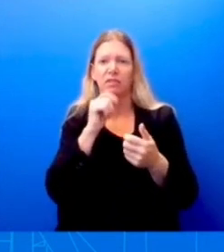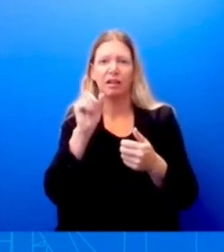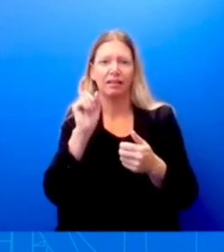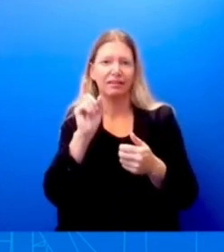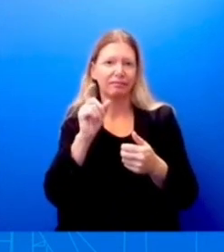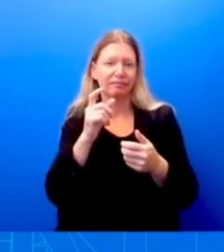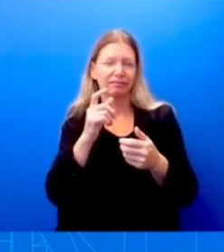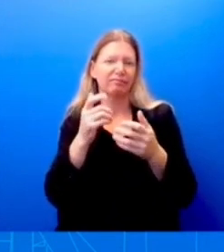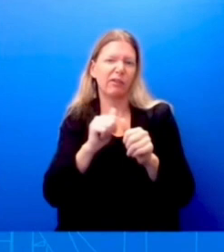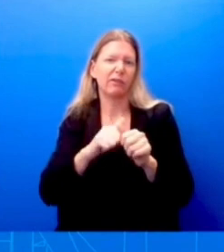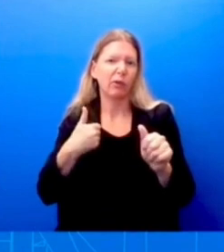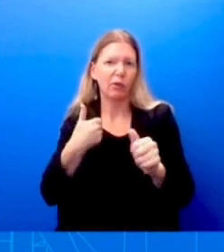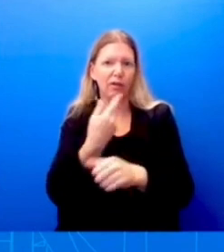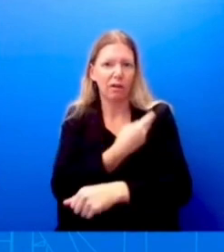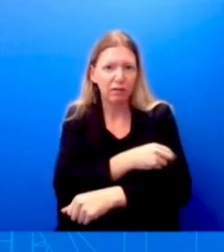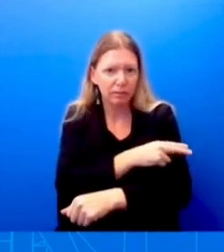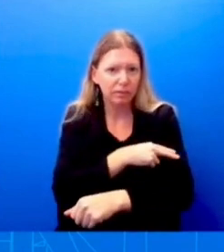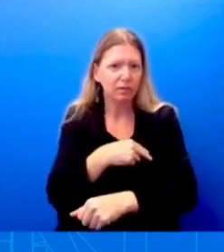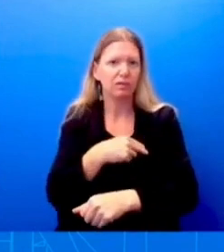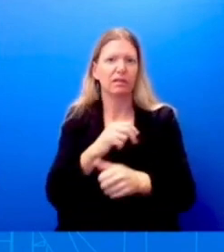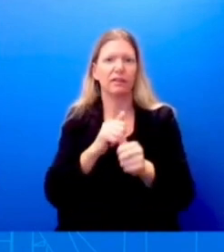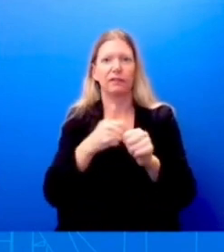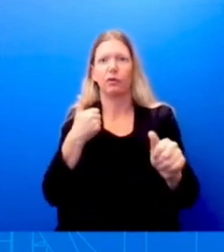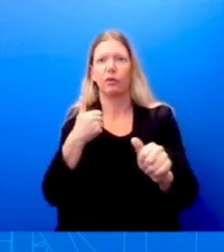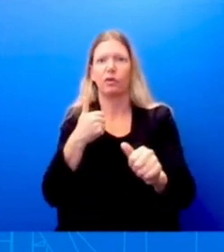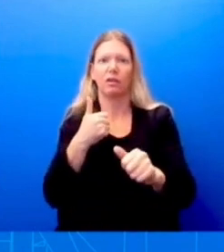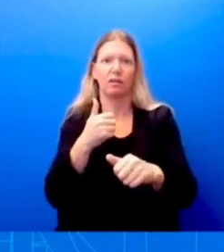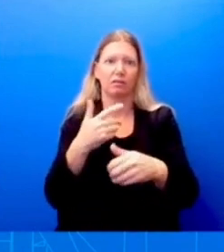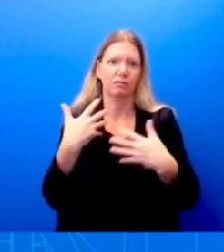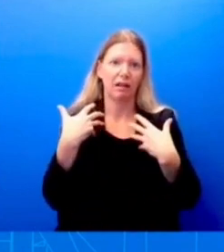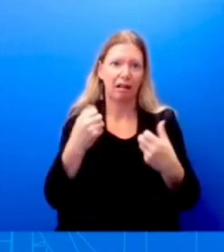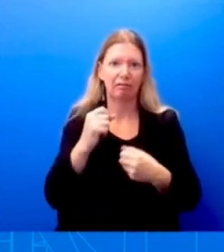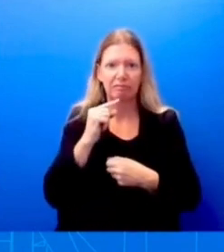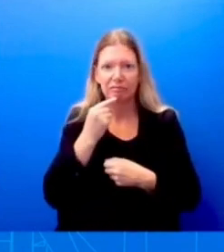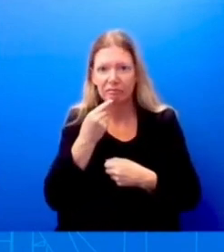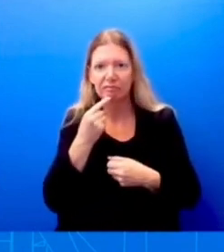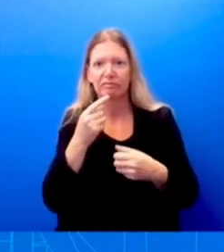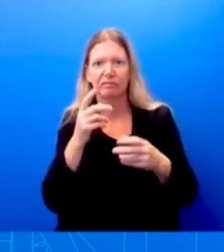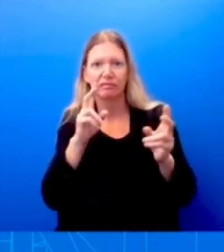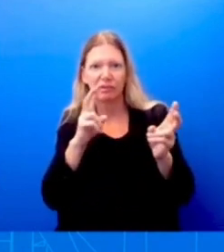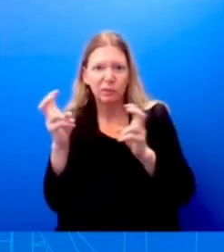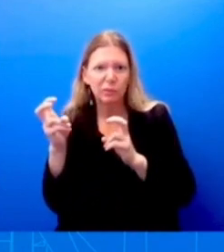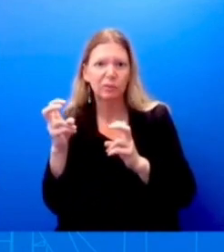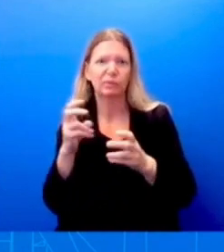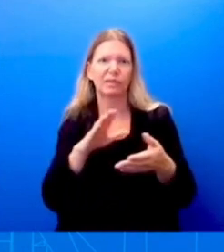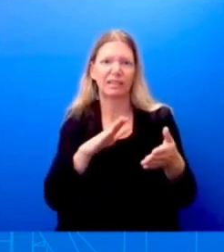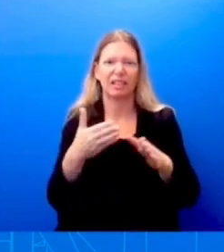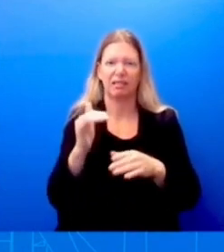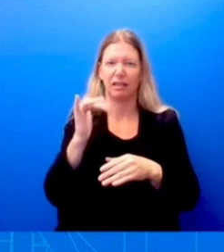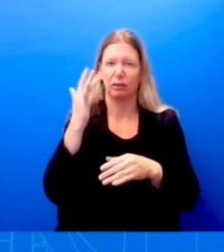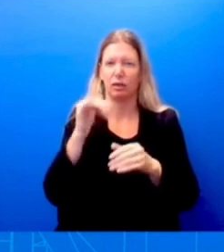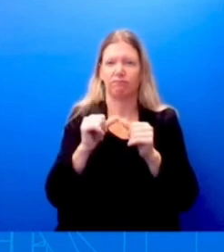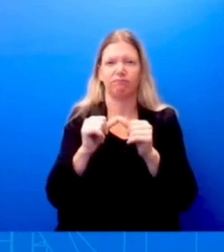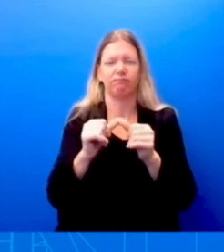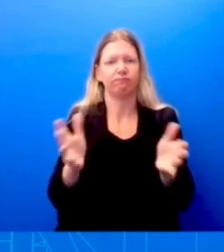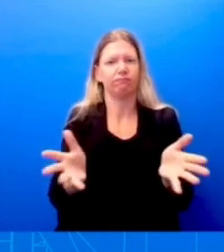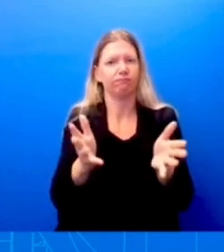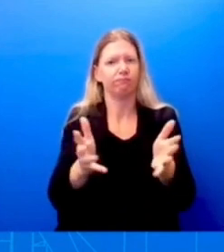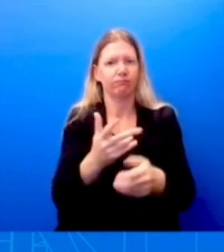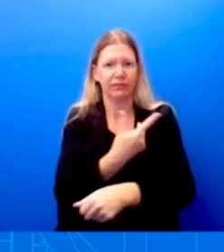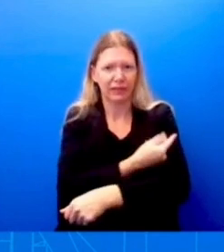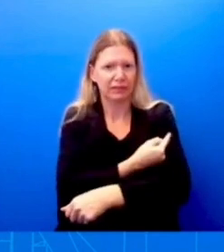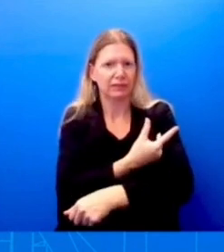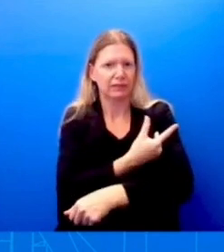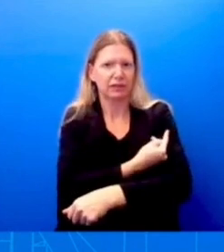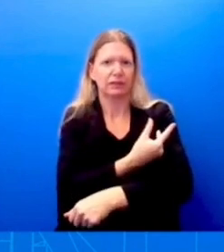up to date on their vaccines. I would refer you to DHS as they have, as you I just mentioned, FDA and CDC mentioned that they'll have the new